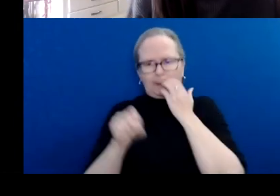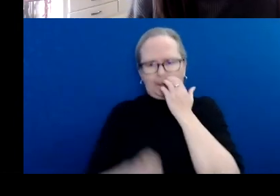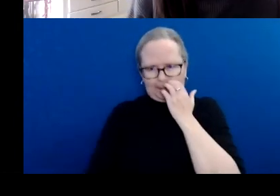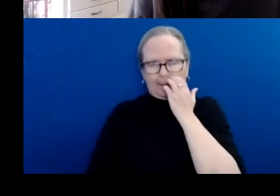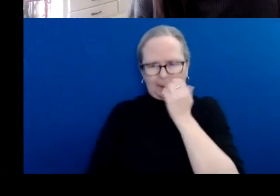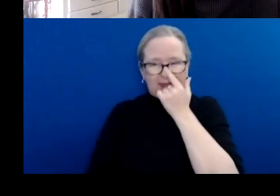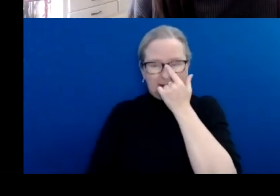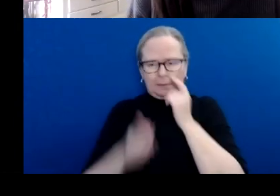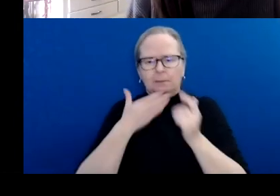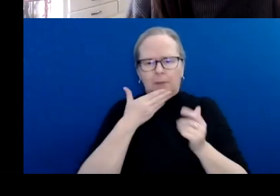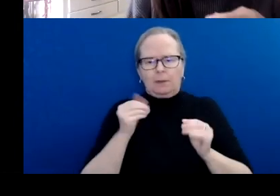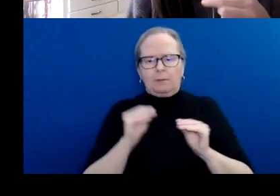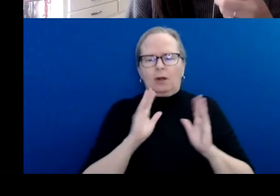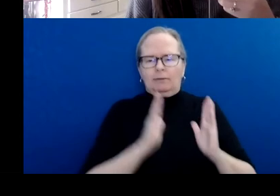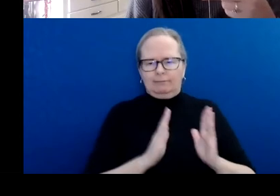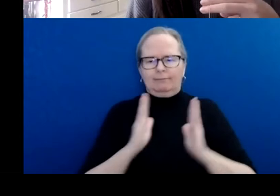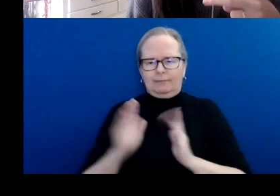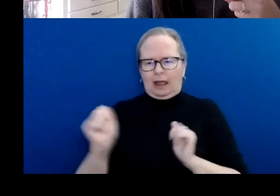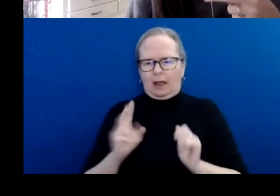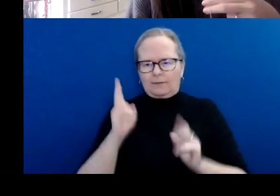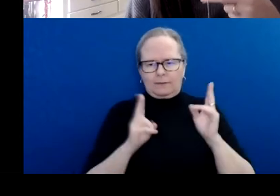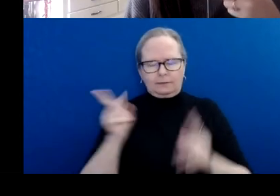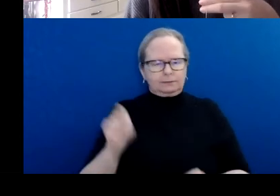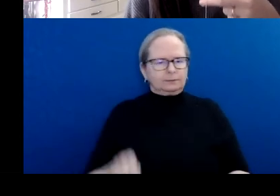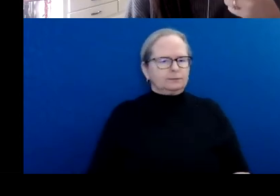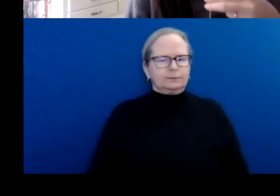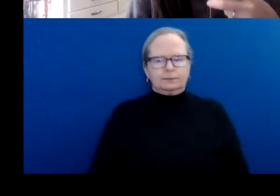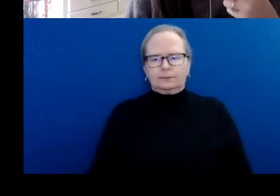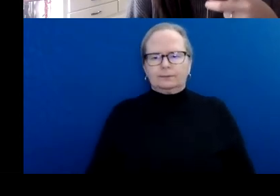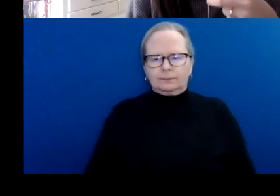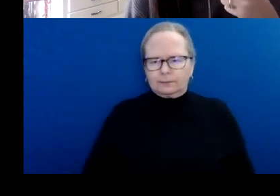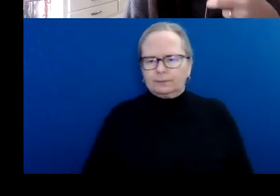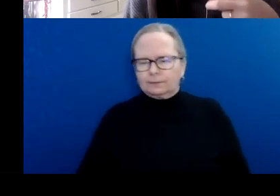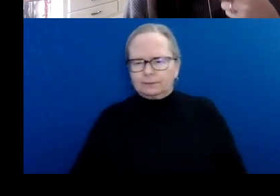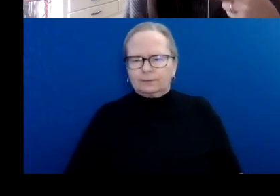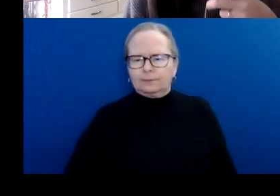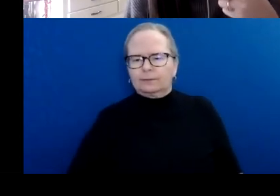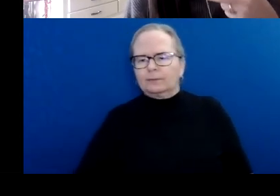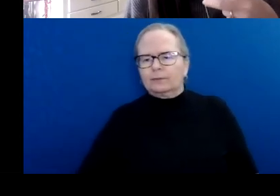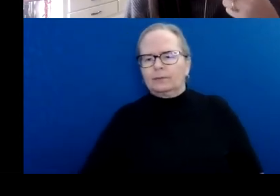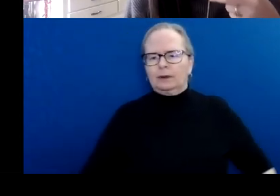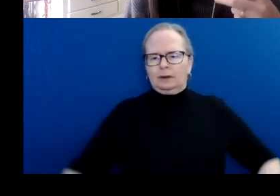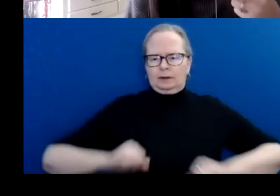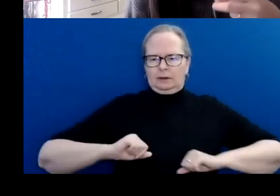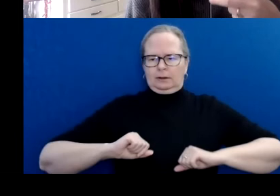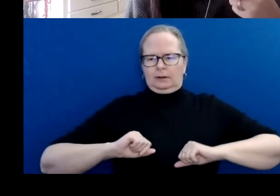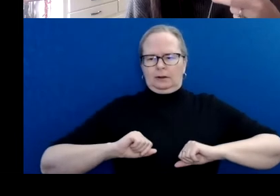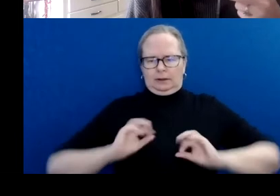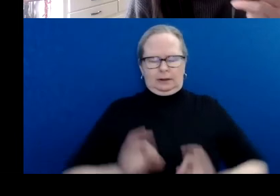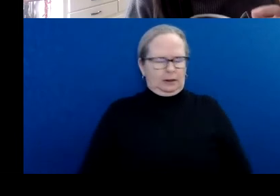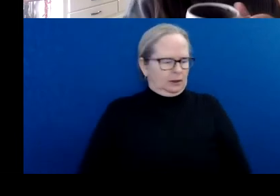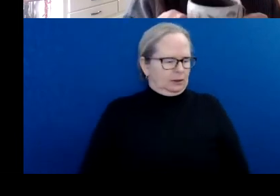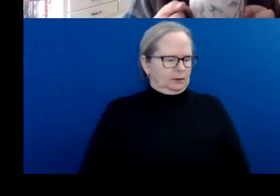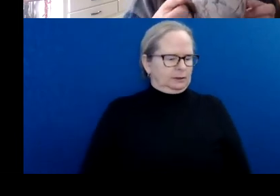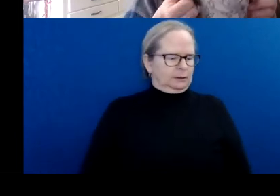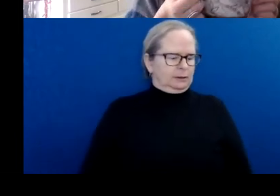And feel free to call a break anytime, Wanda, or if you know when you're going to want one, say how many more slides and then we can plan for